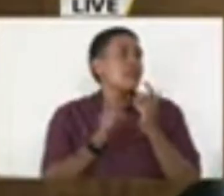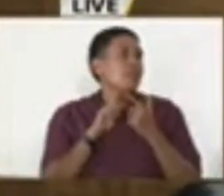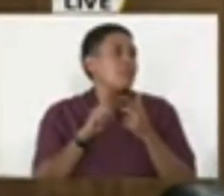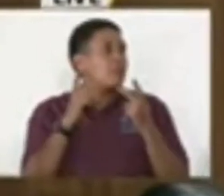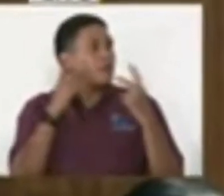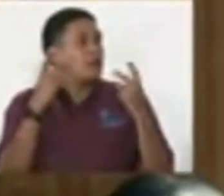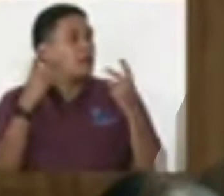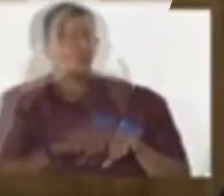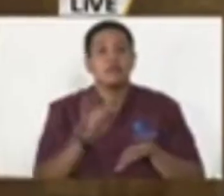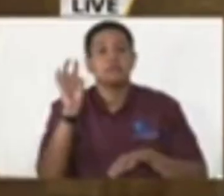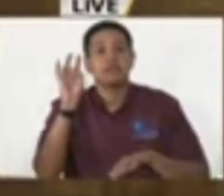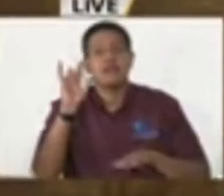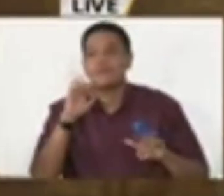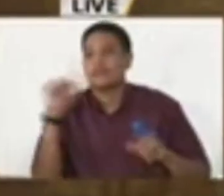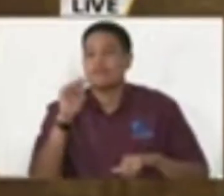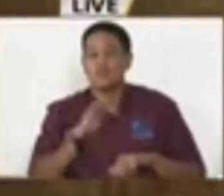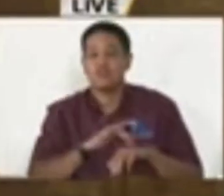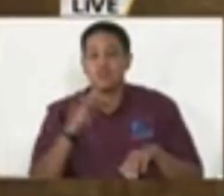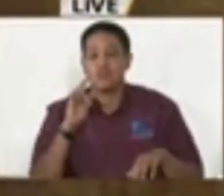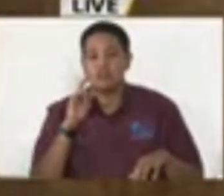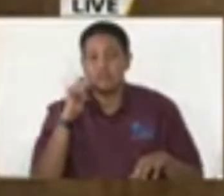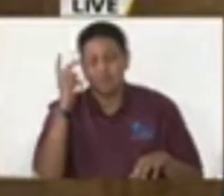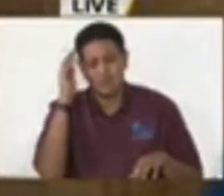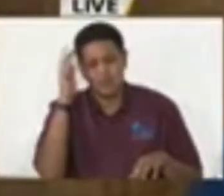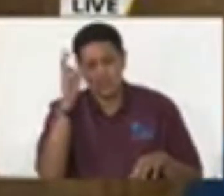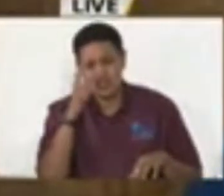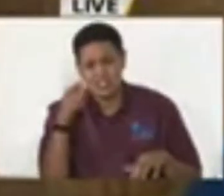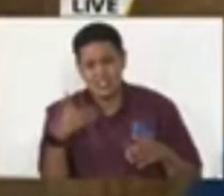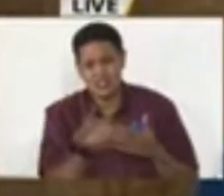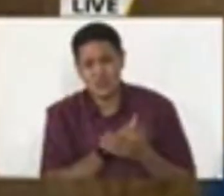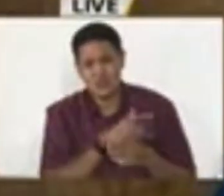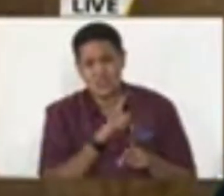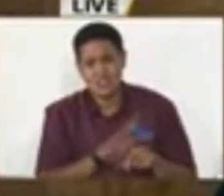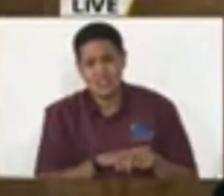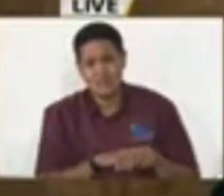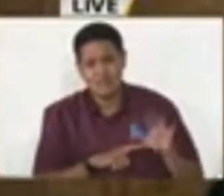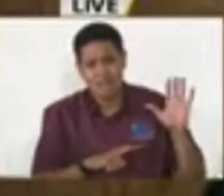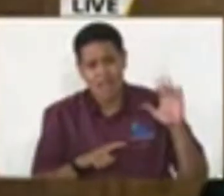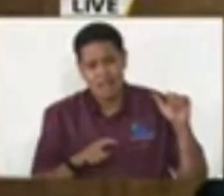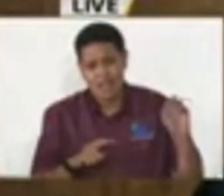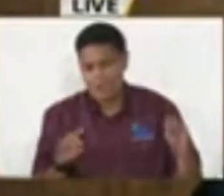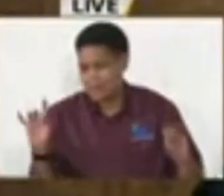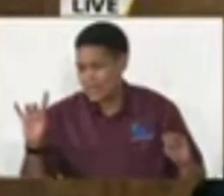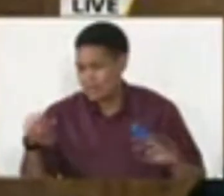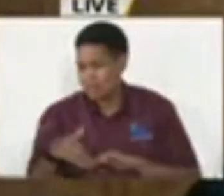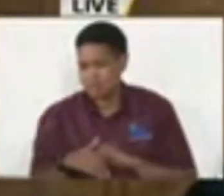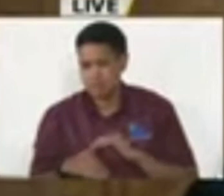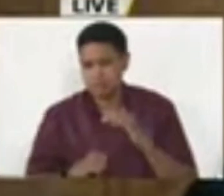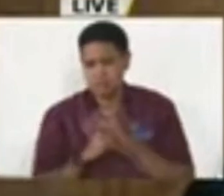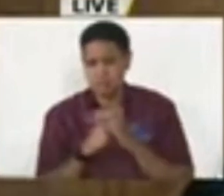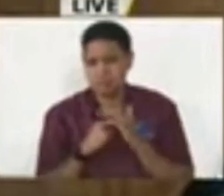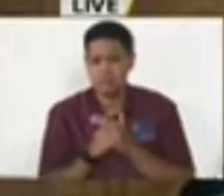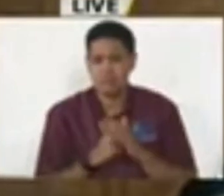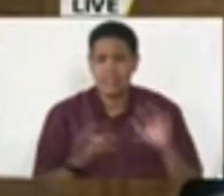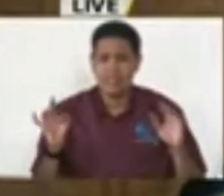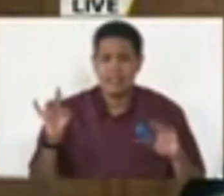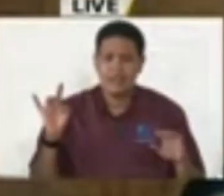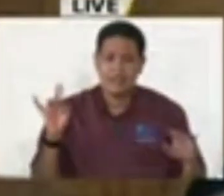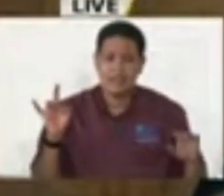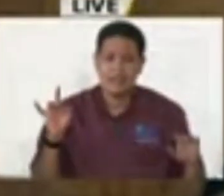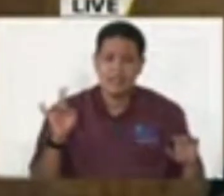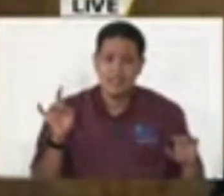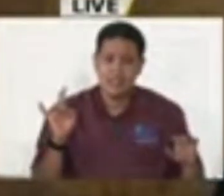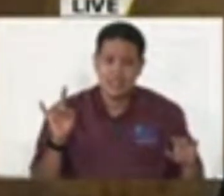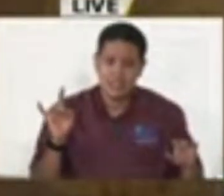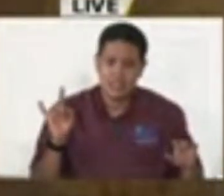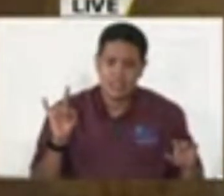advice. Prime Minister, I've heard you say that the new guardrails are set, and that the 8 o'clock is the